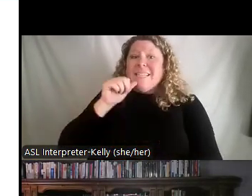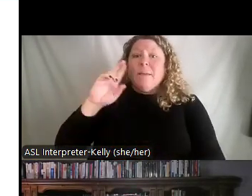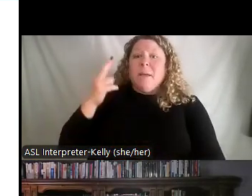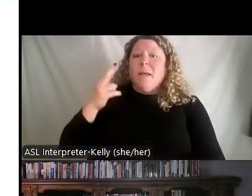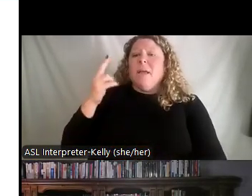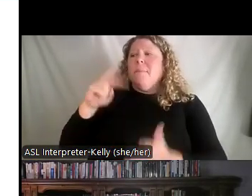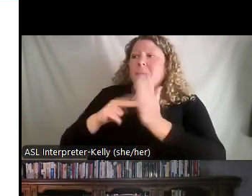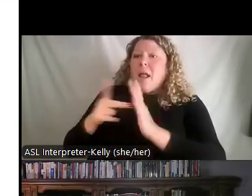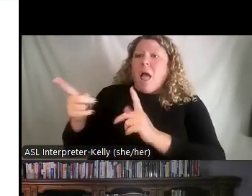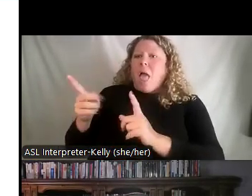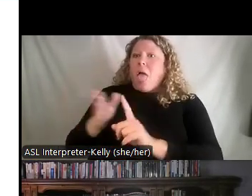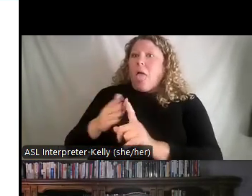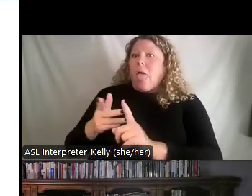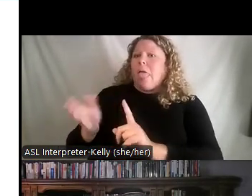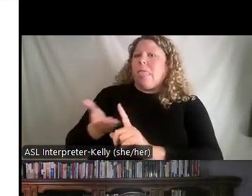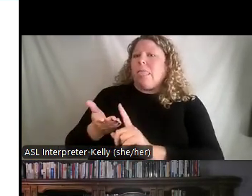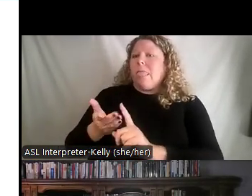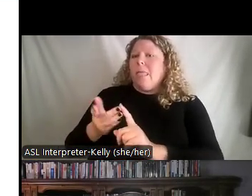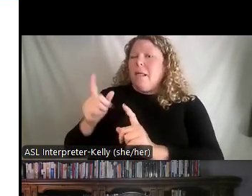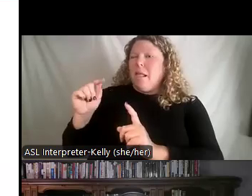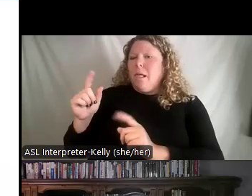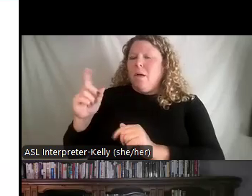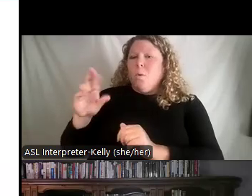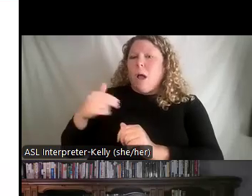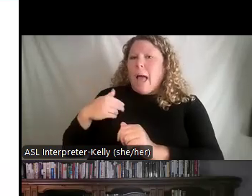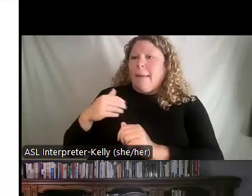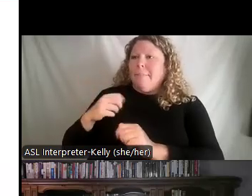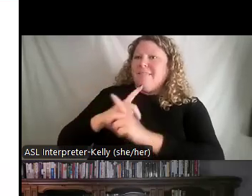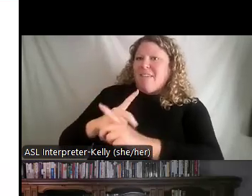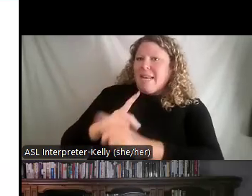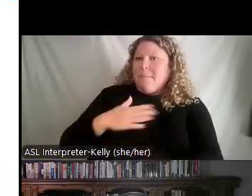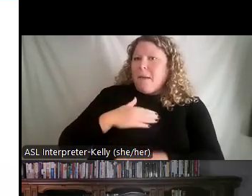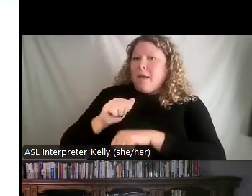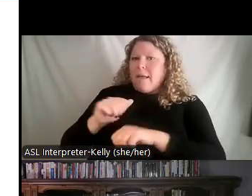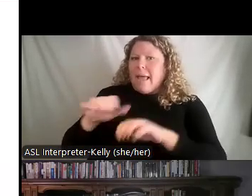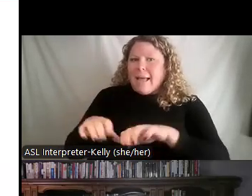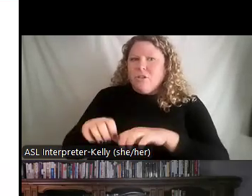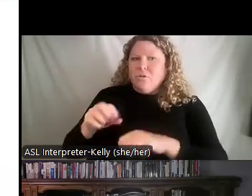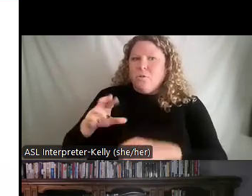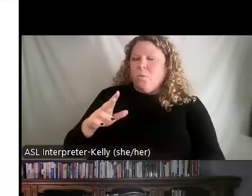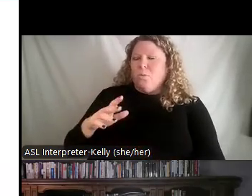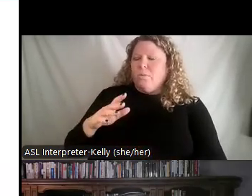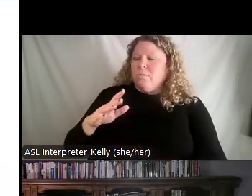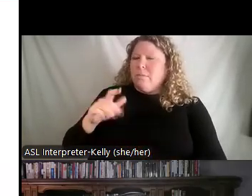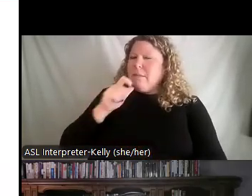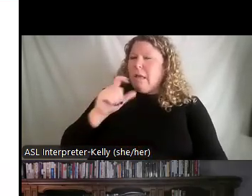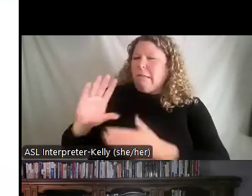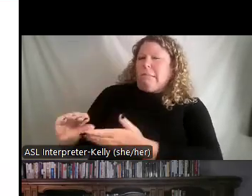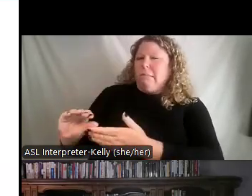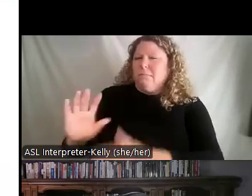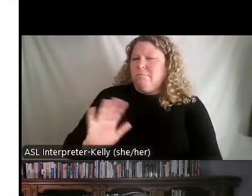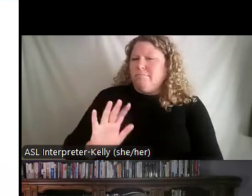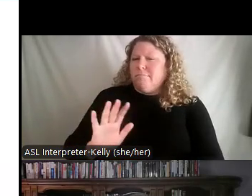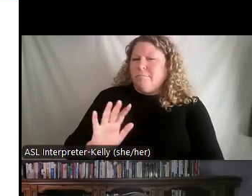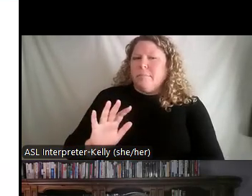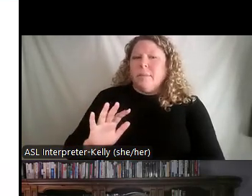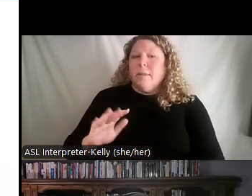not manipulating. It is not preaching or defending your actions or even what's happening. So at a level three, where they